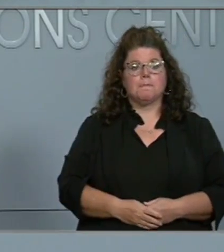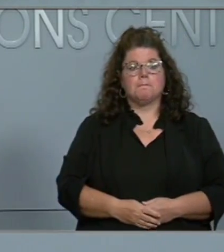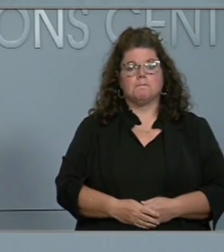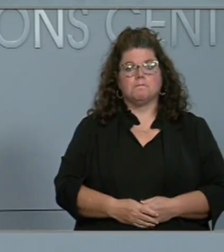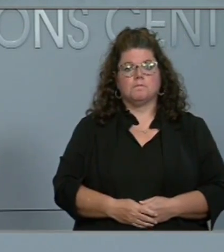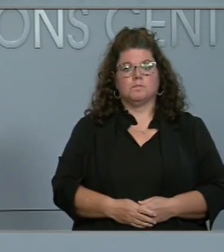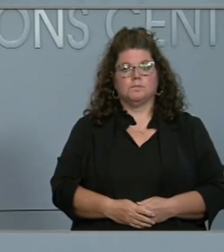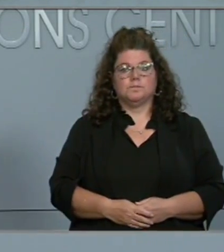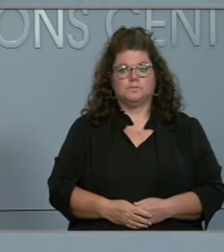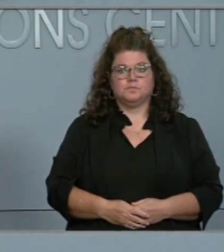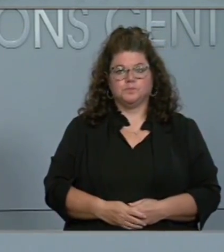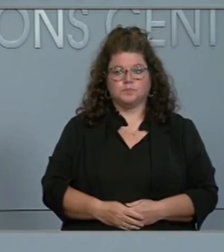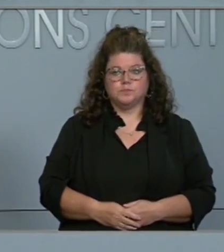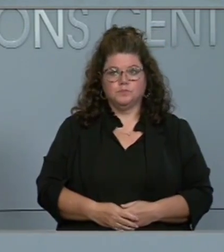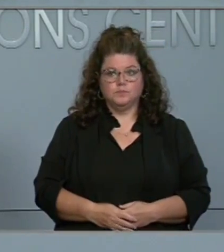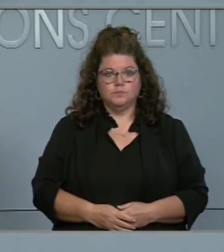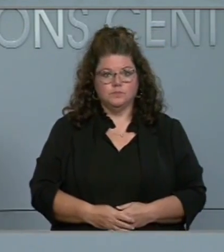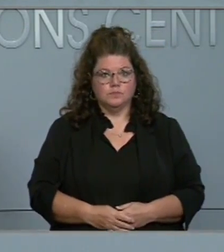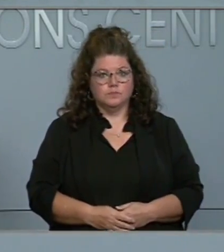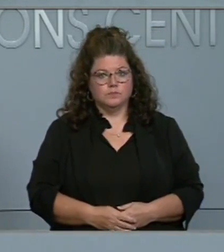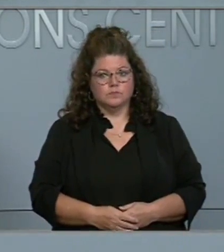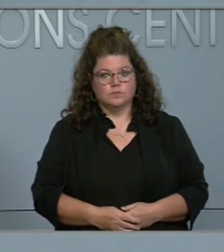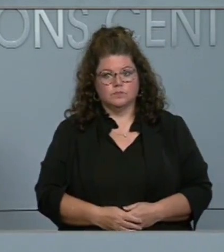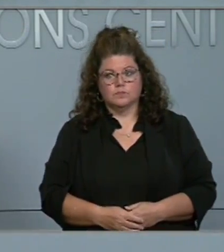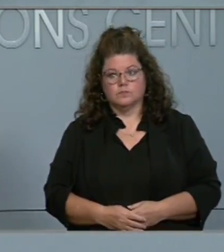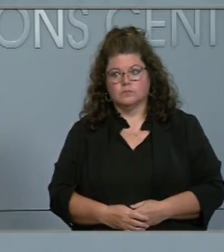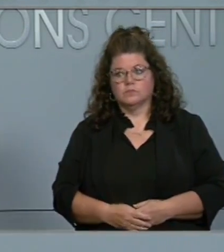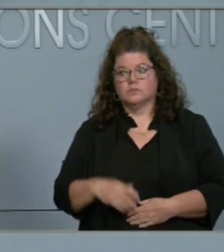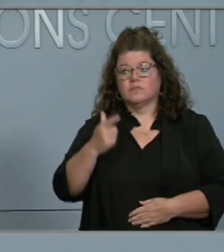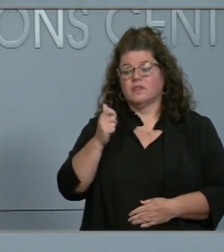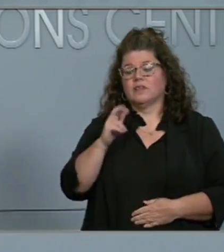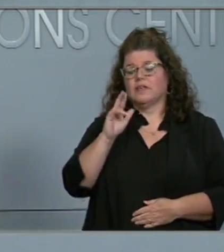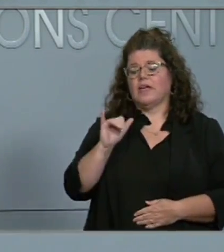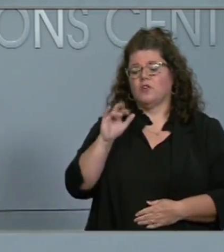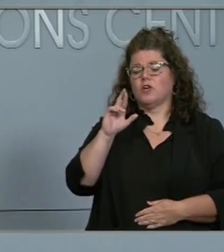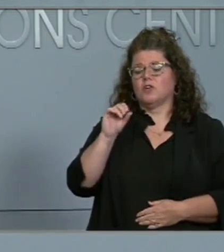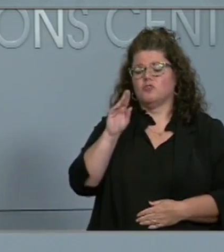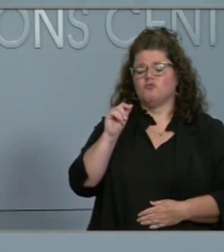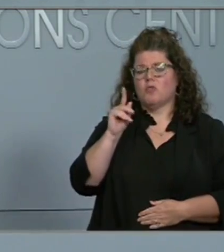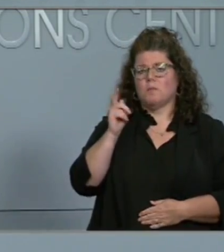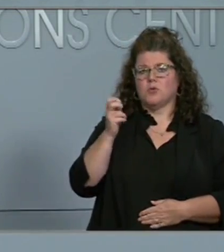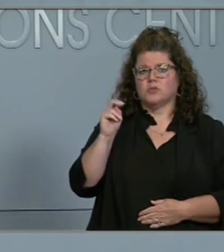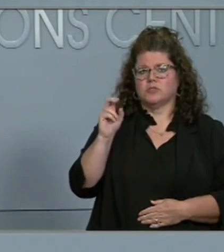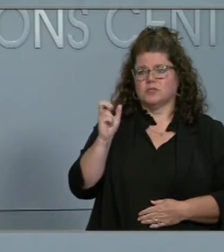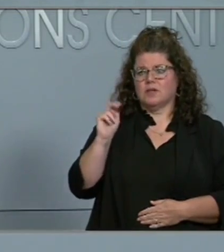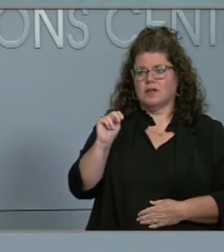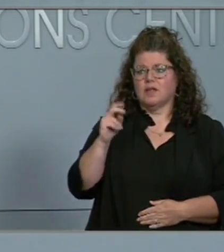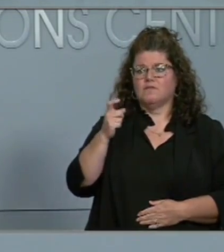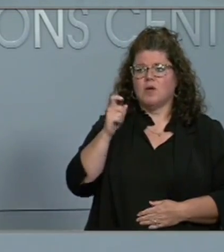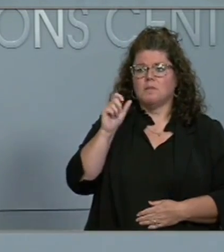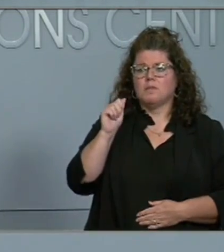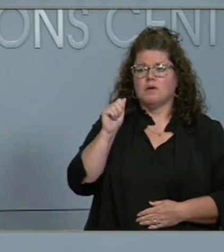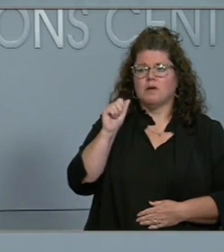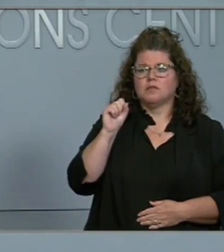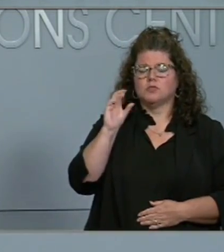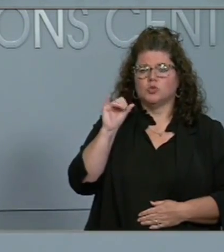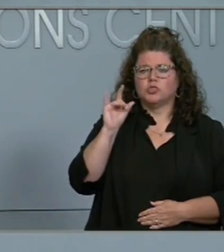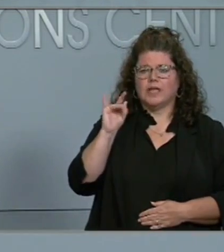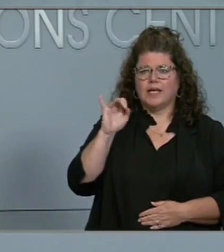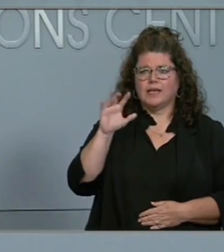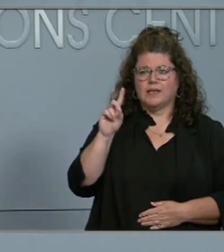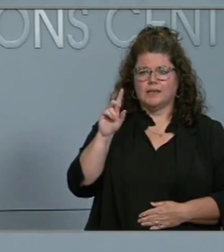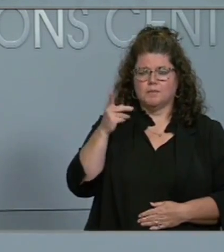We have Gary Robertson from the Associated Press on the Line. Go ahead, Gary. Thank you. Can you hear me, Governor? Can hear me, We can.